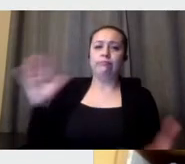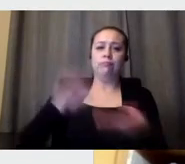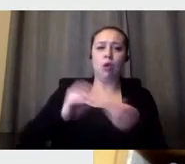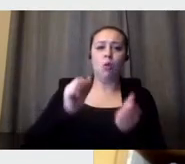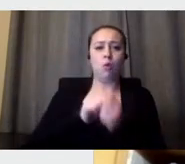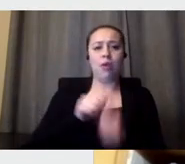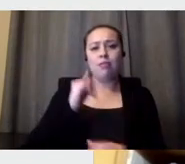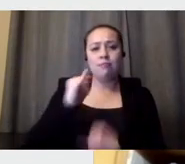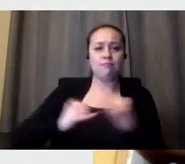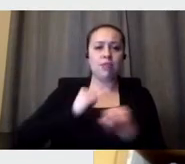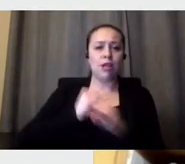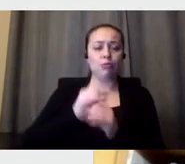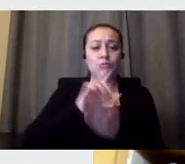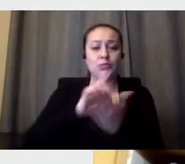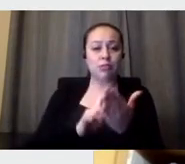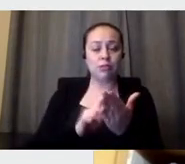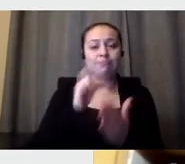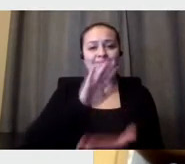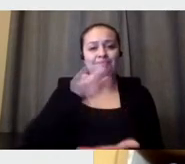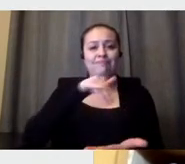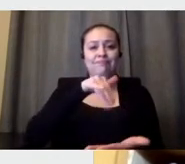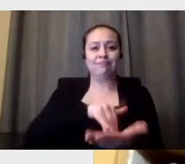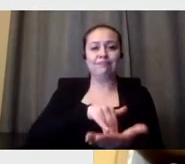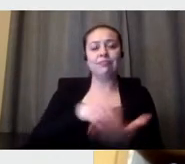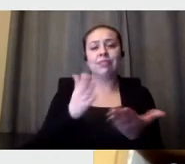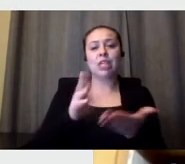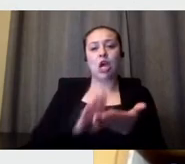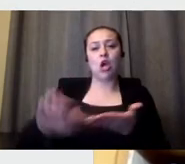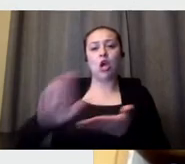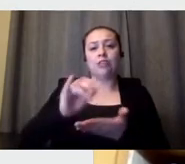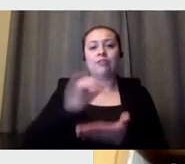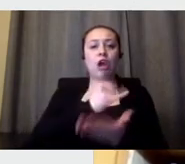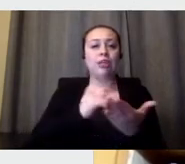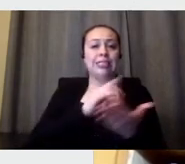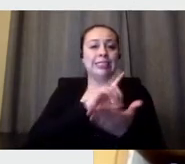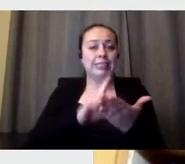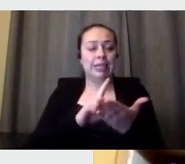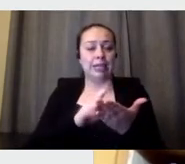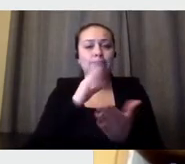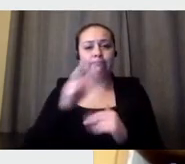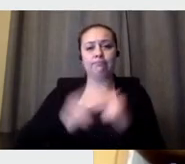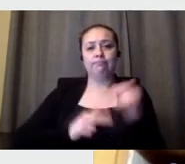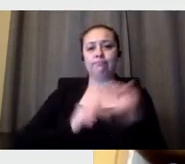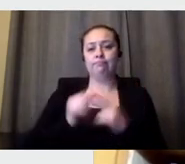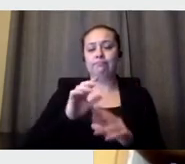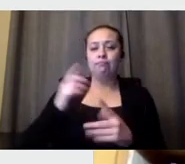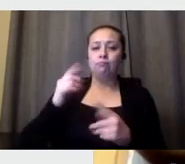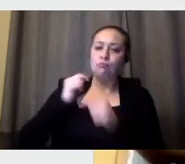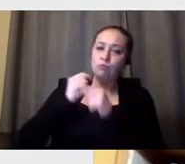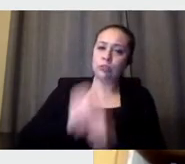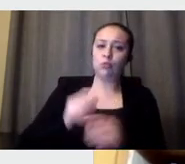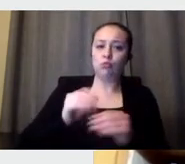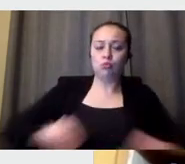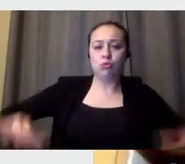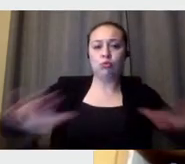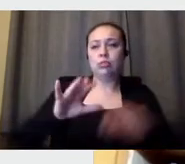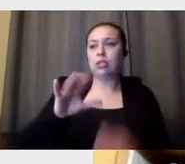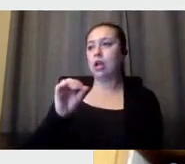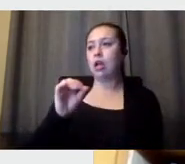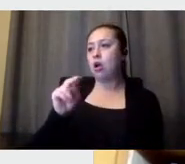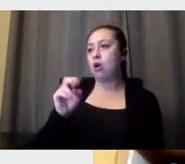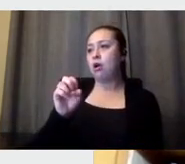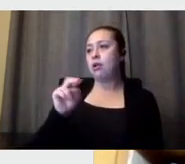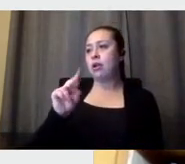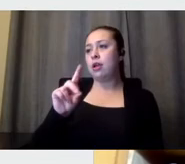The center and archives sit within RIT's College of Art and Design, which was built on the traditional territory of the Onondaga,